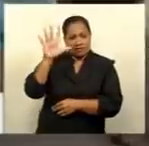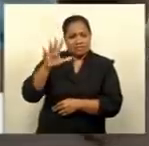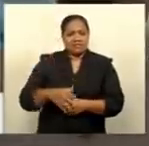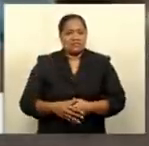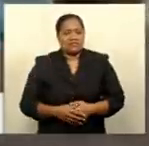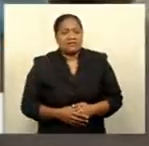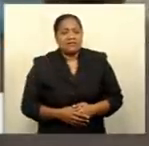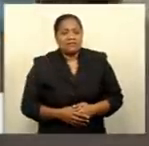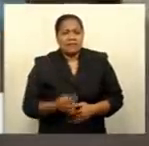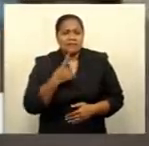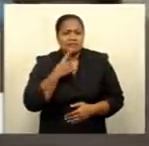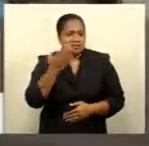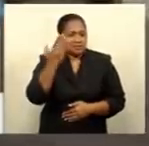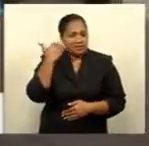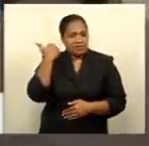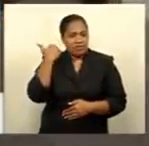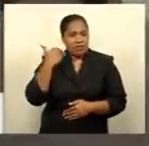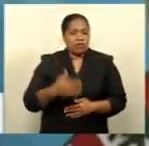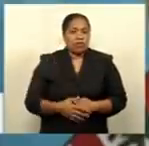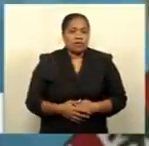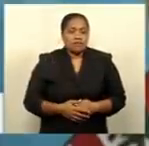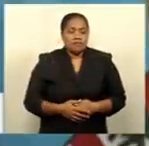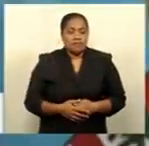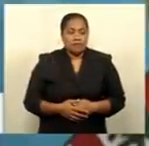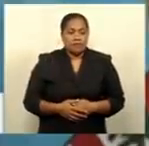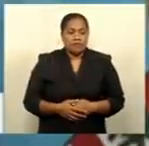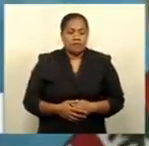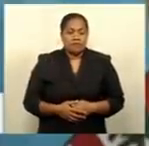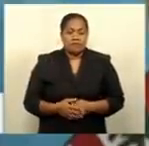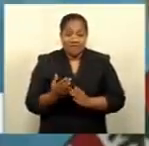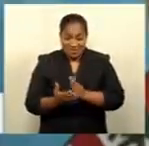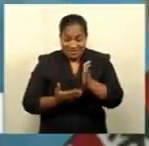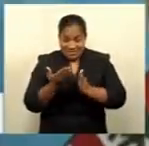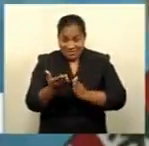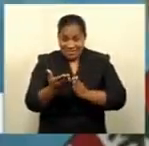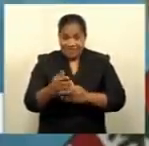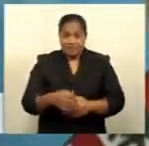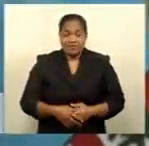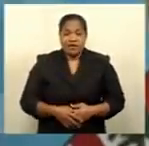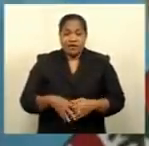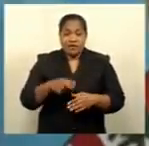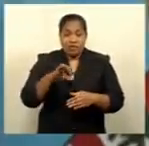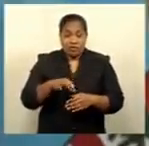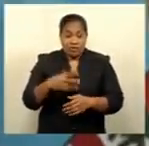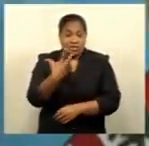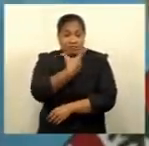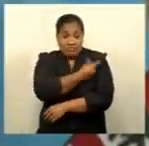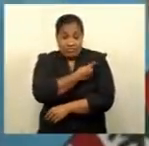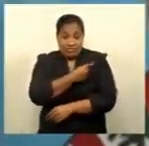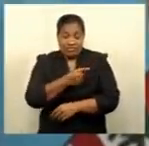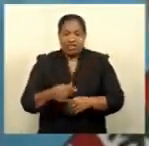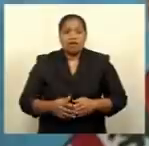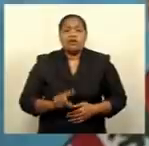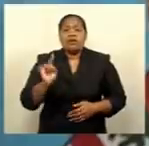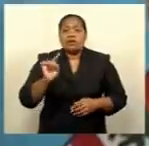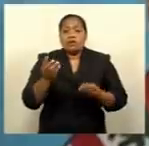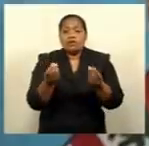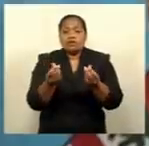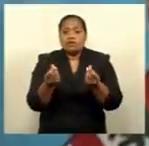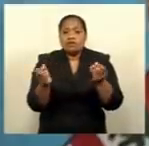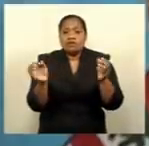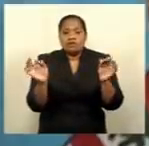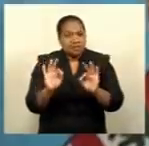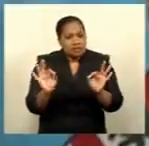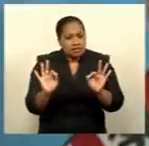said before, the ultimate price in this vaccine lottery isn't cash. It is the lives that we'll save